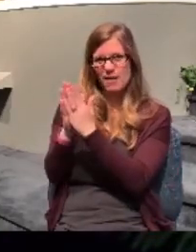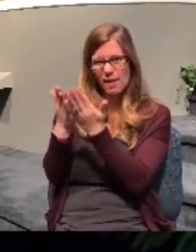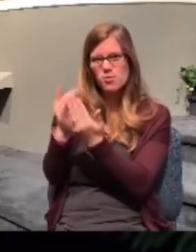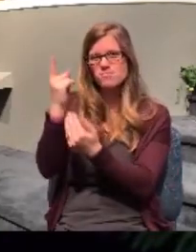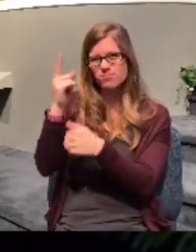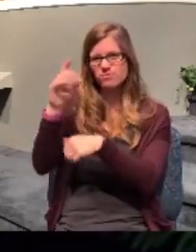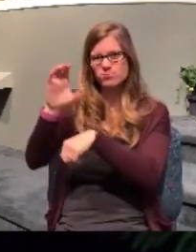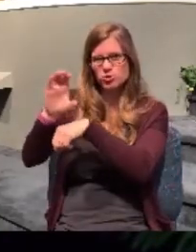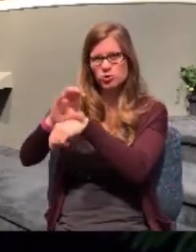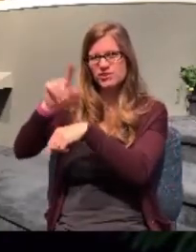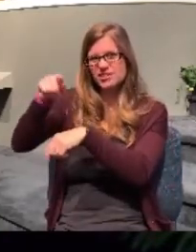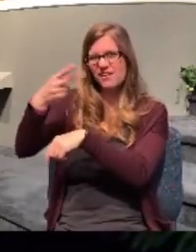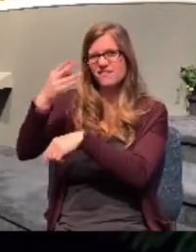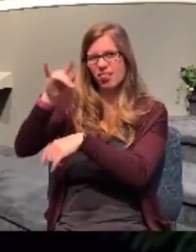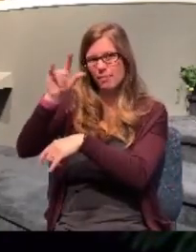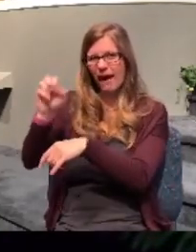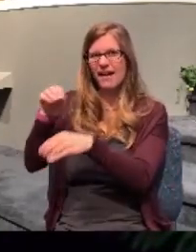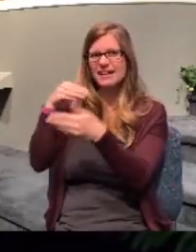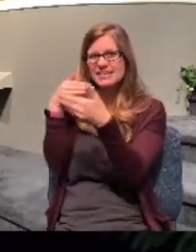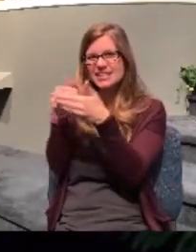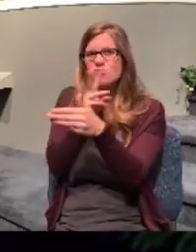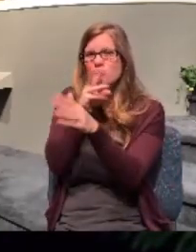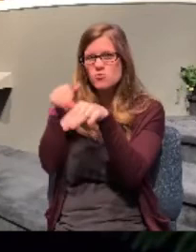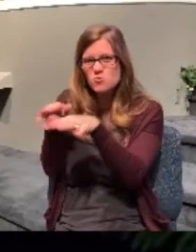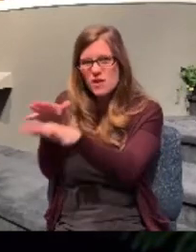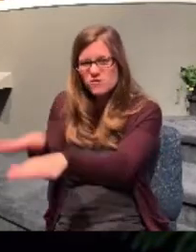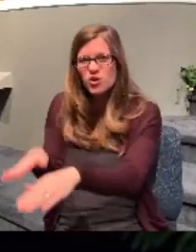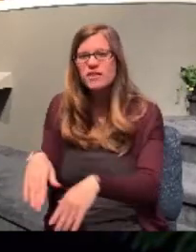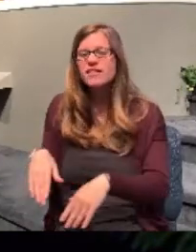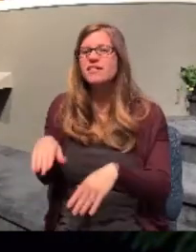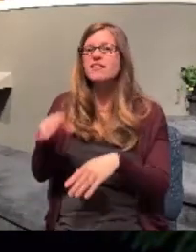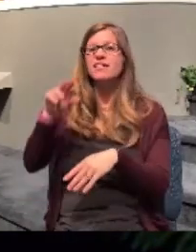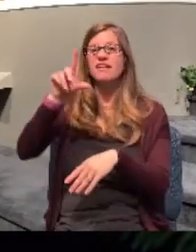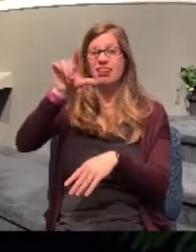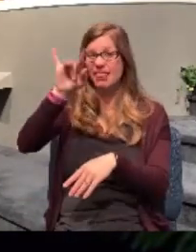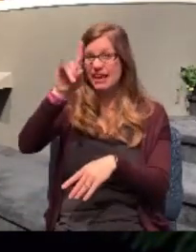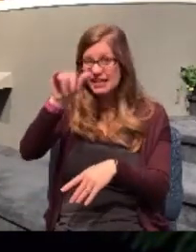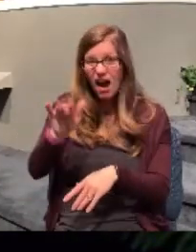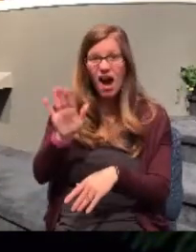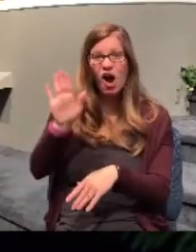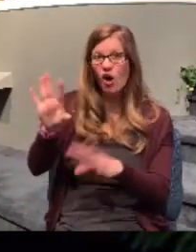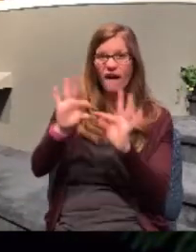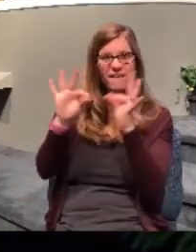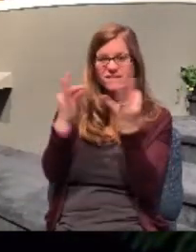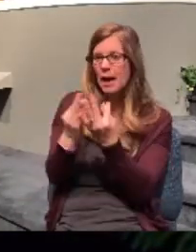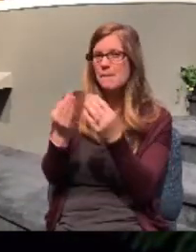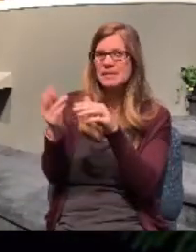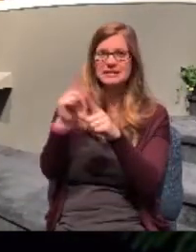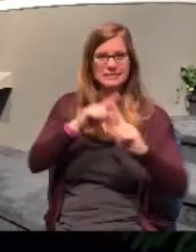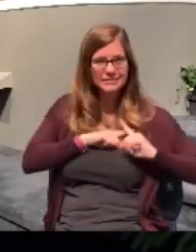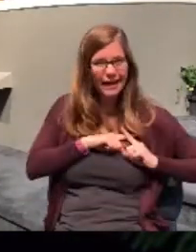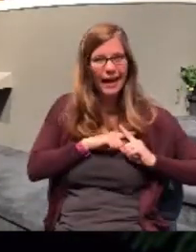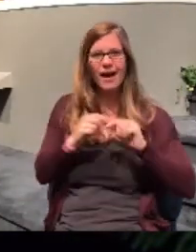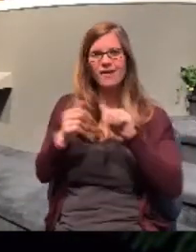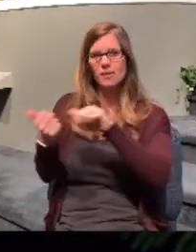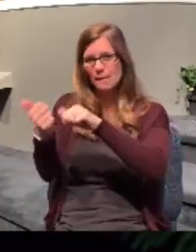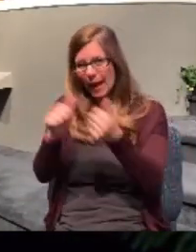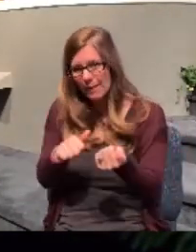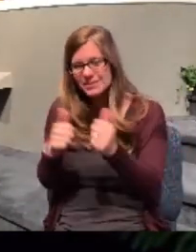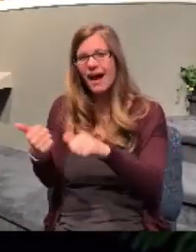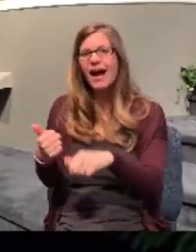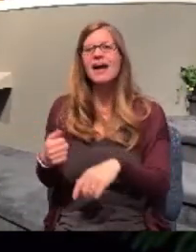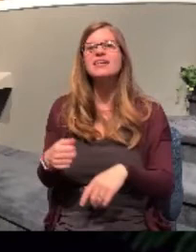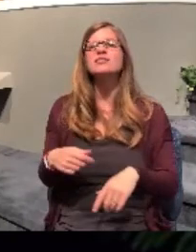and her household got saved and they got baptized, I believe right there at the river. And then you've got this